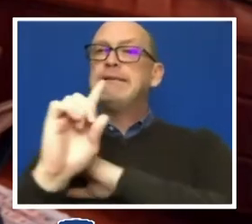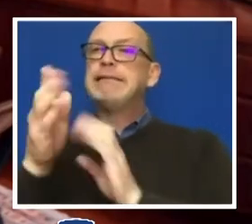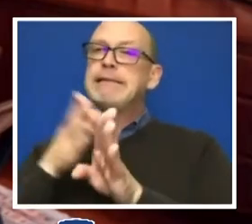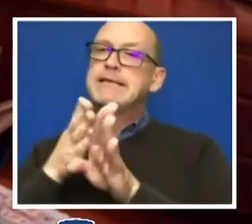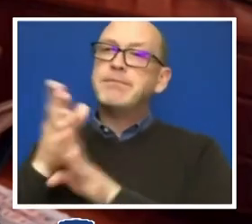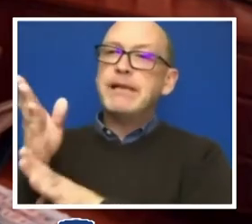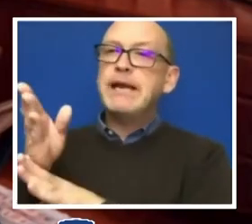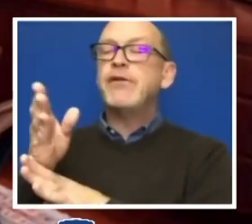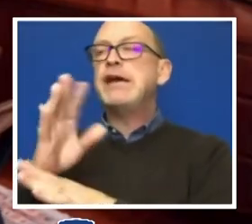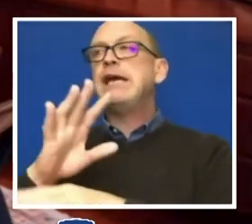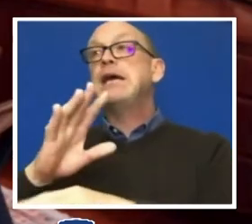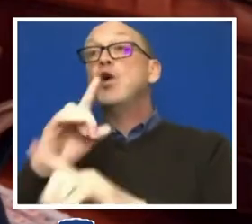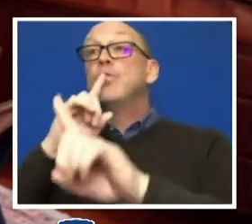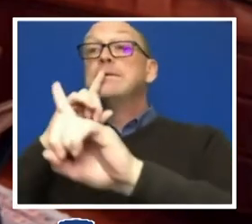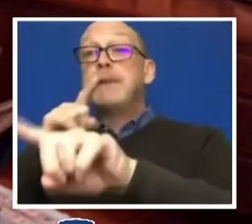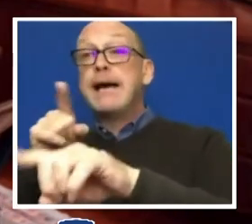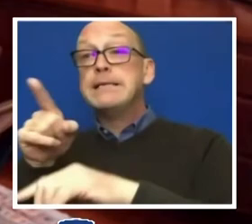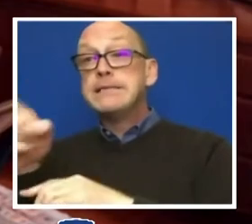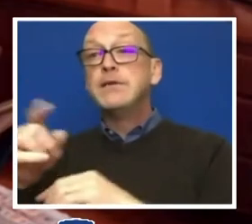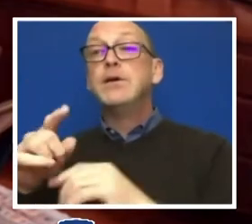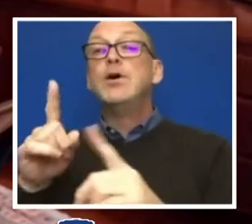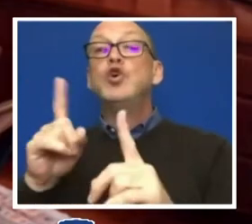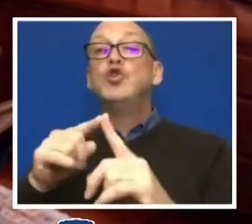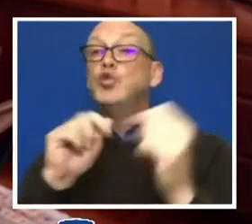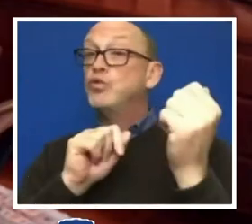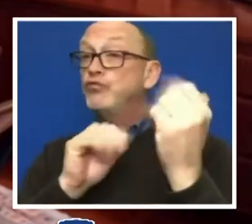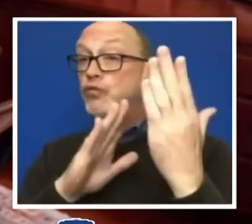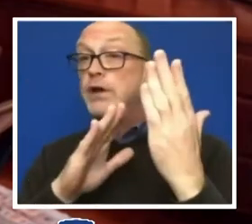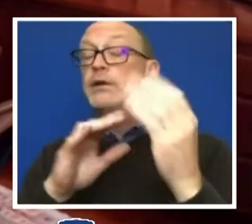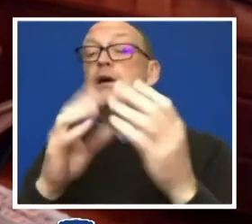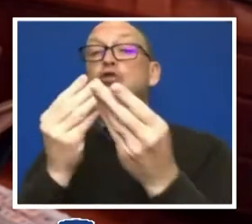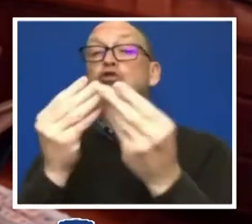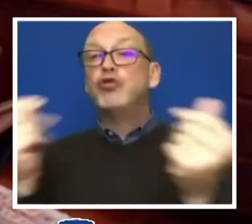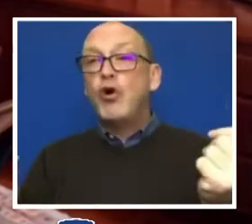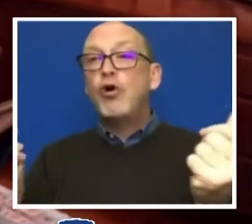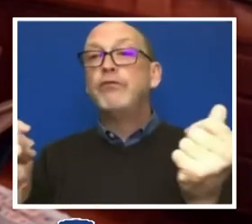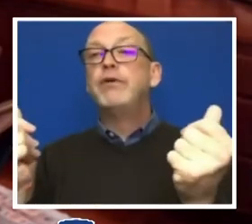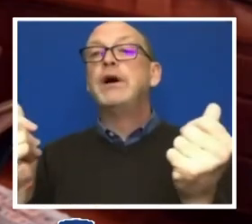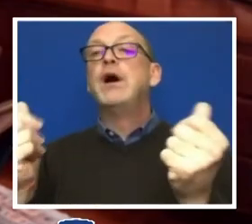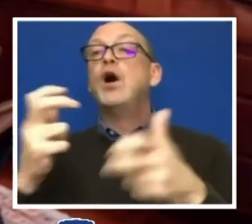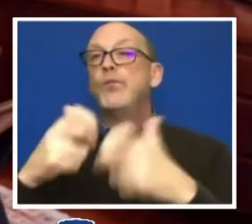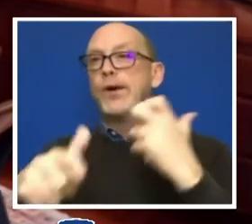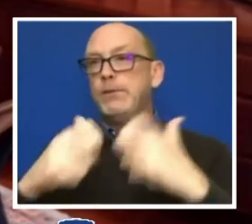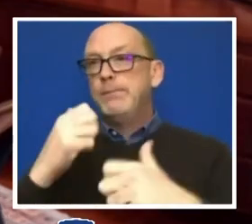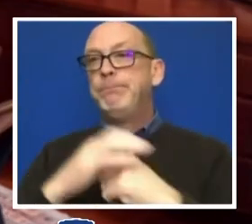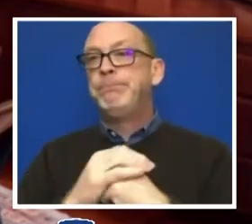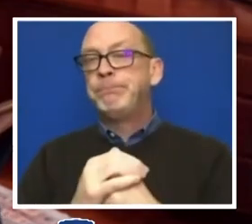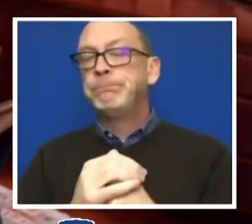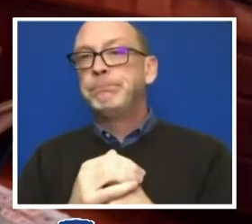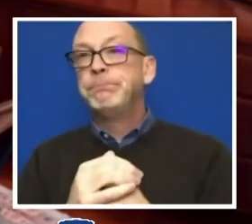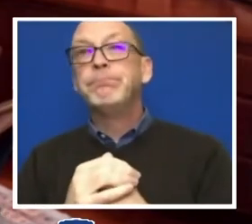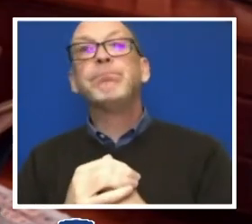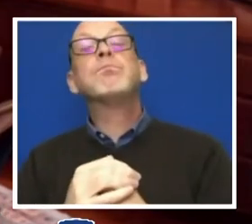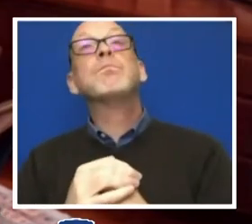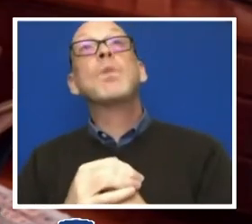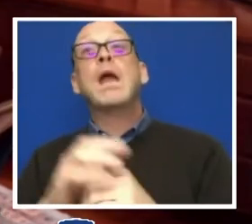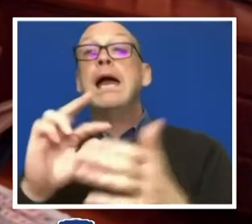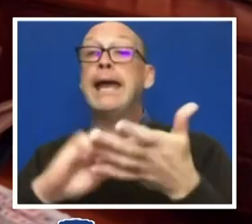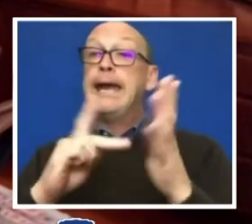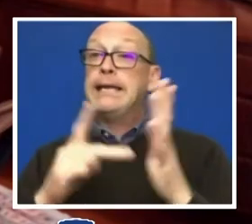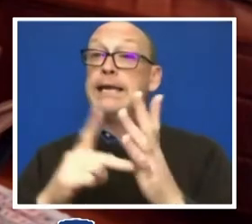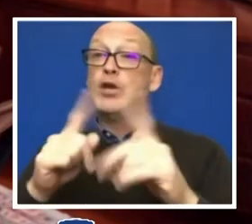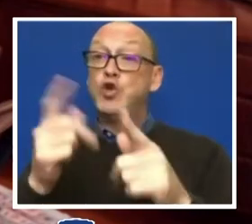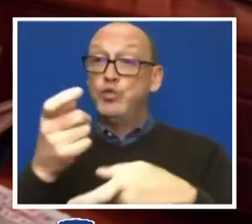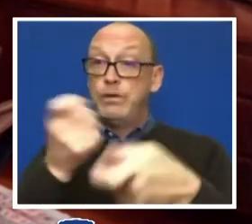response to confront and solve intractable problems. Intended to replace